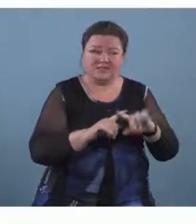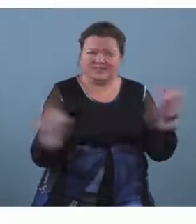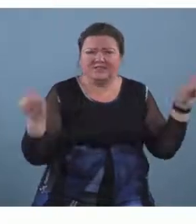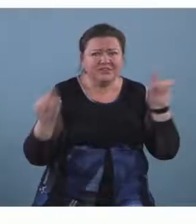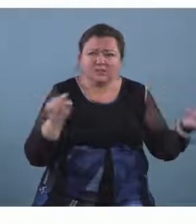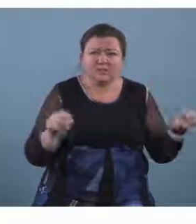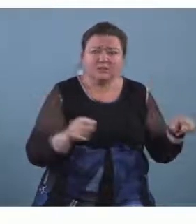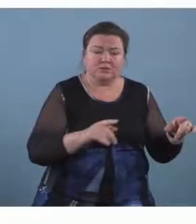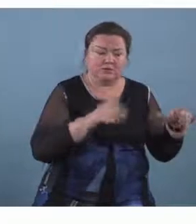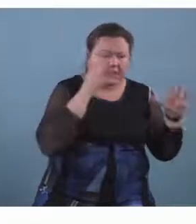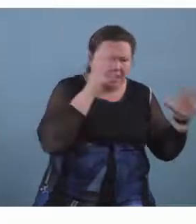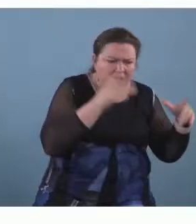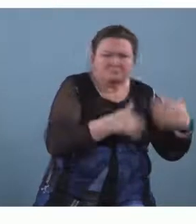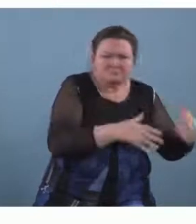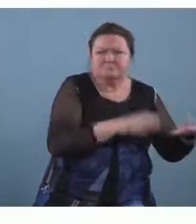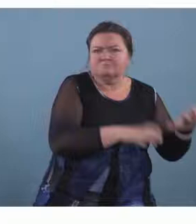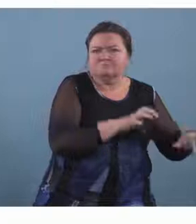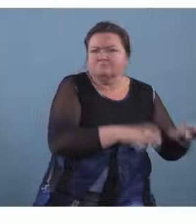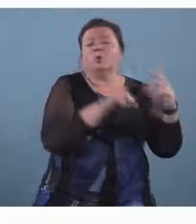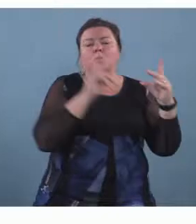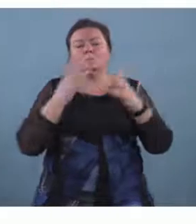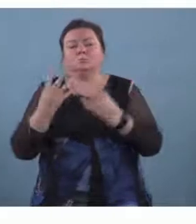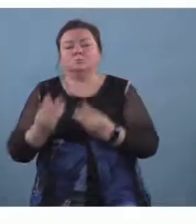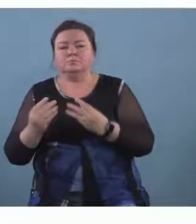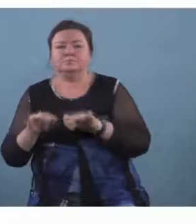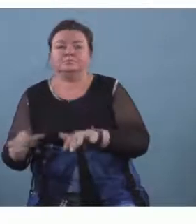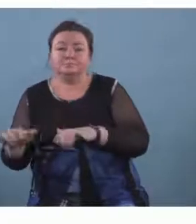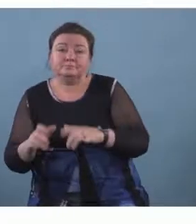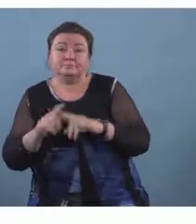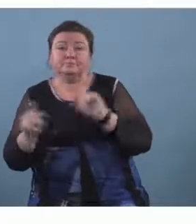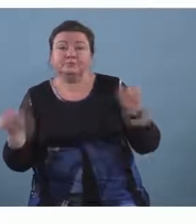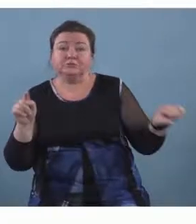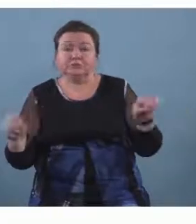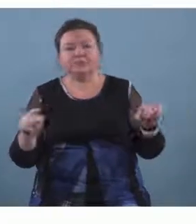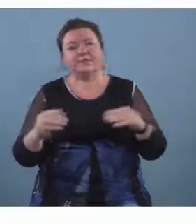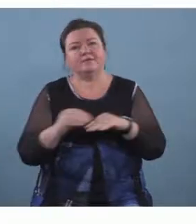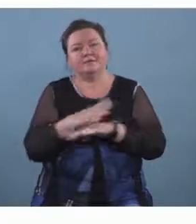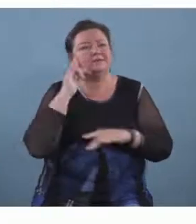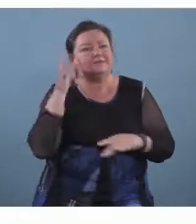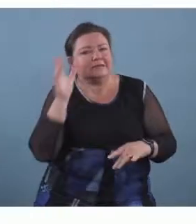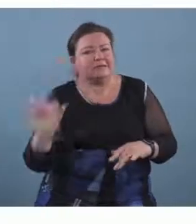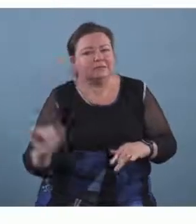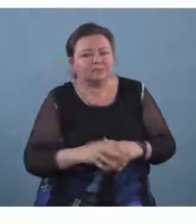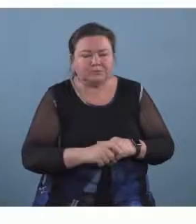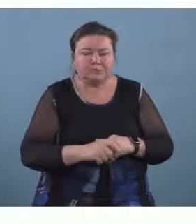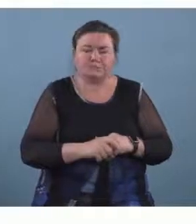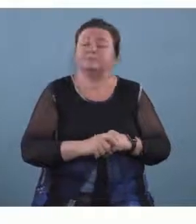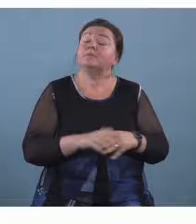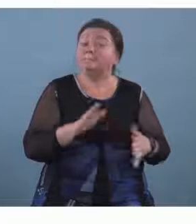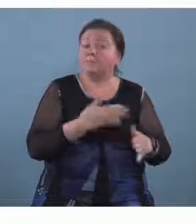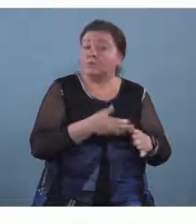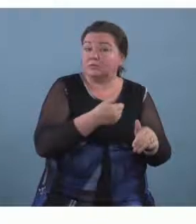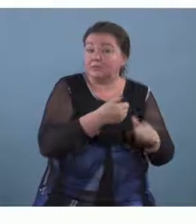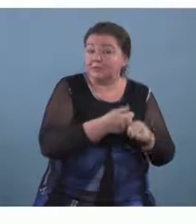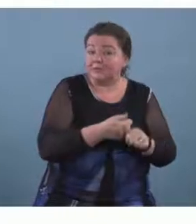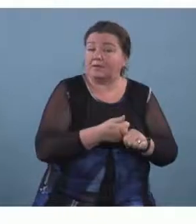that is an experience um itself music we believe is a multi